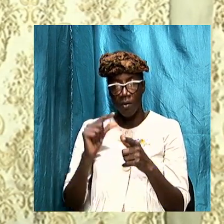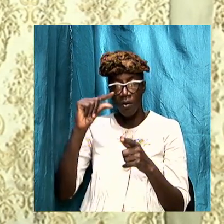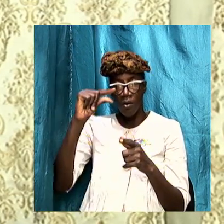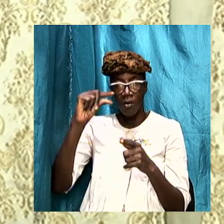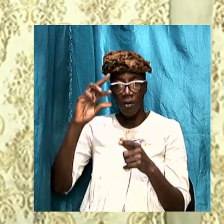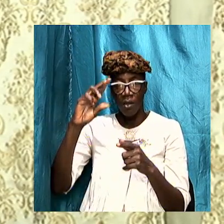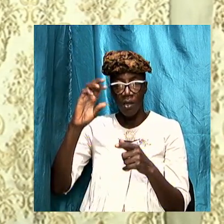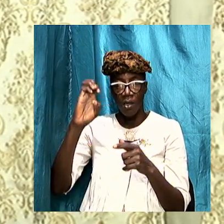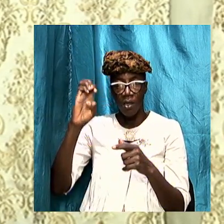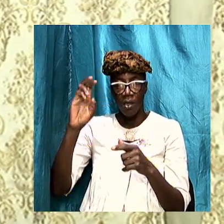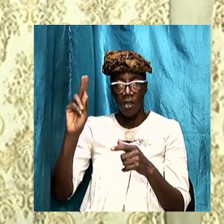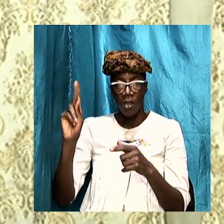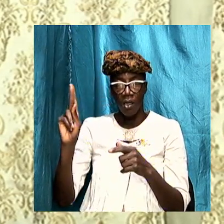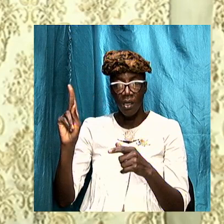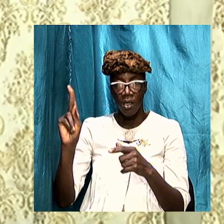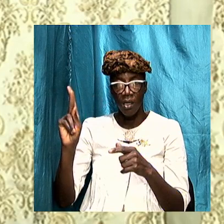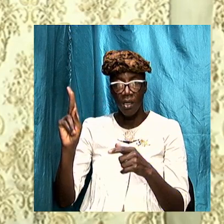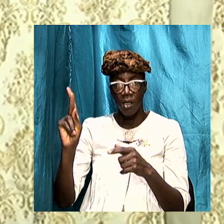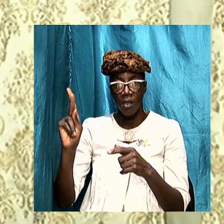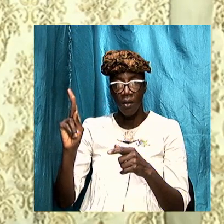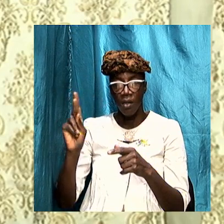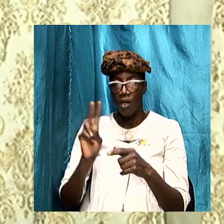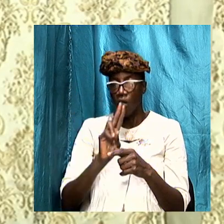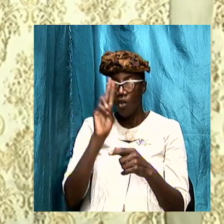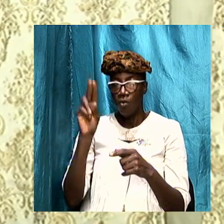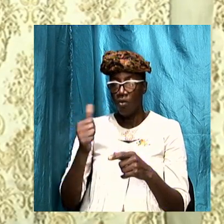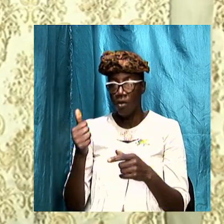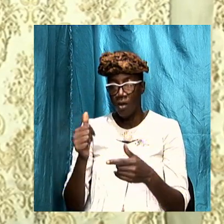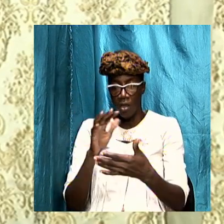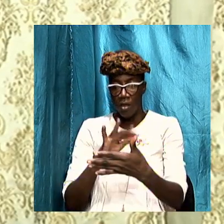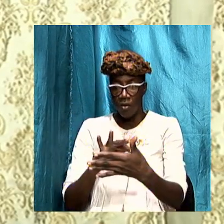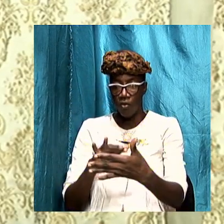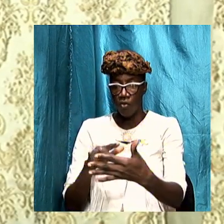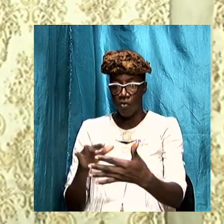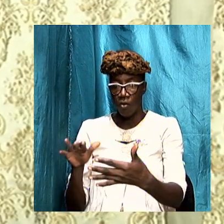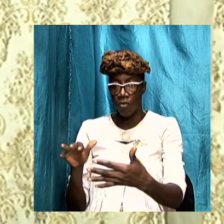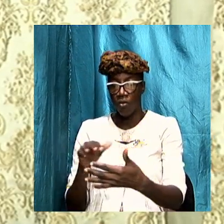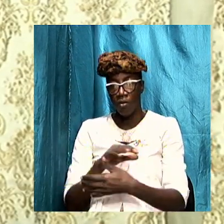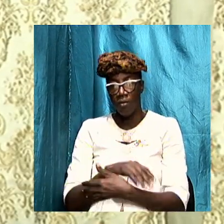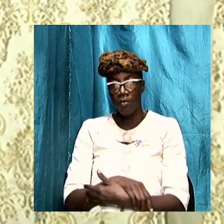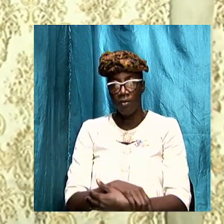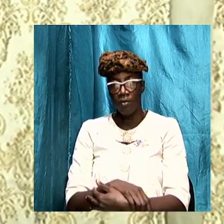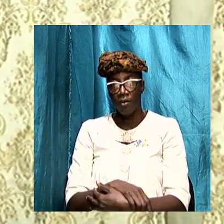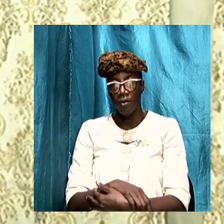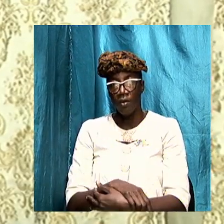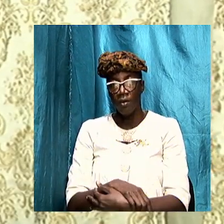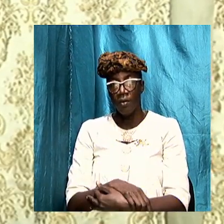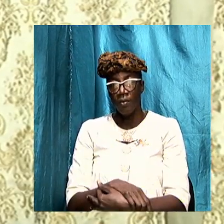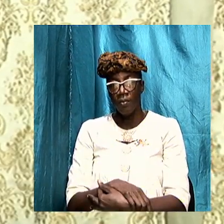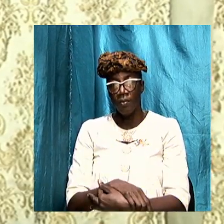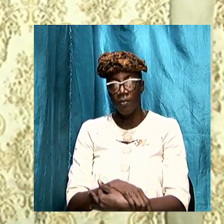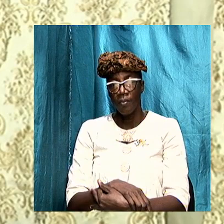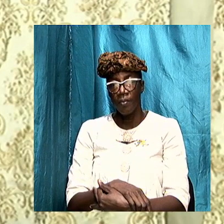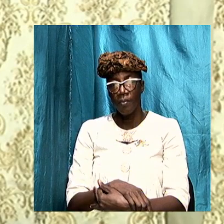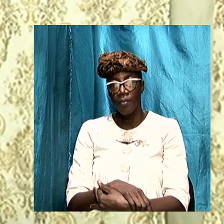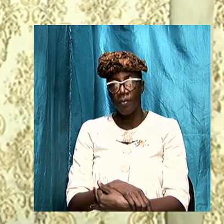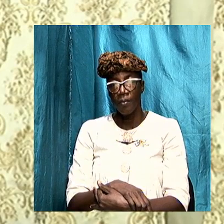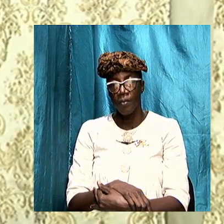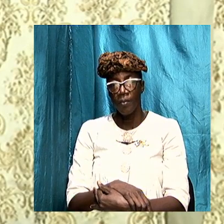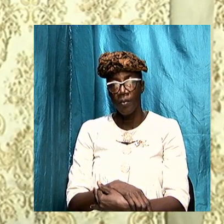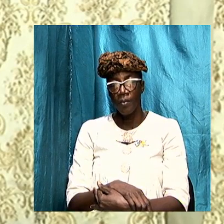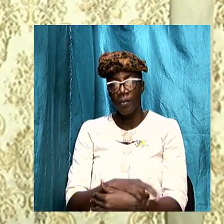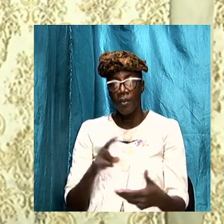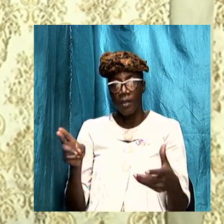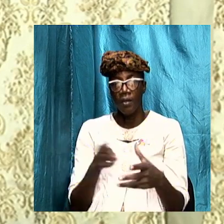it is used in other scriptures and look at the meaning I want us to turn quickly to the book of